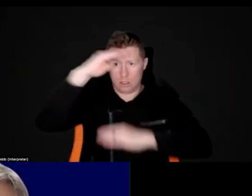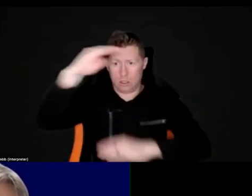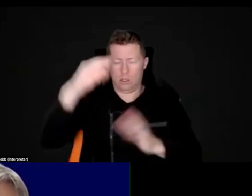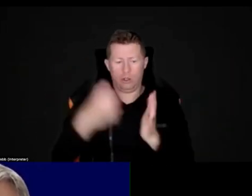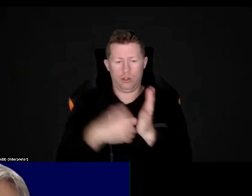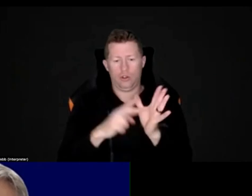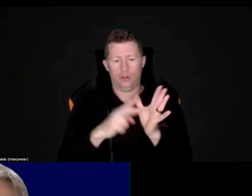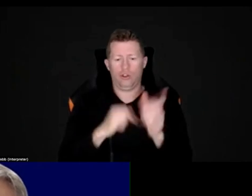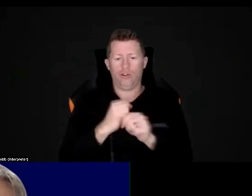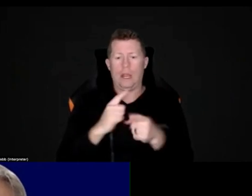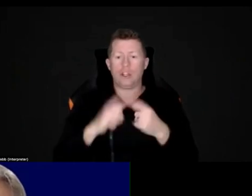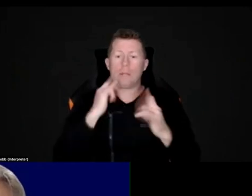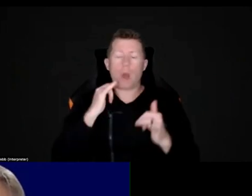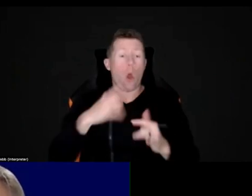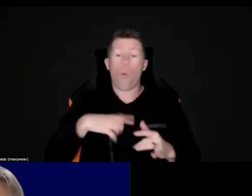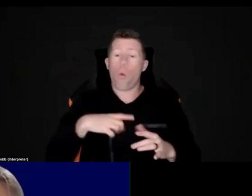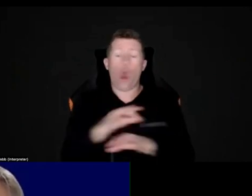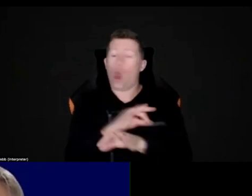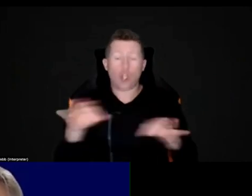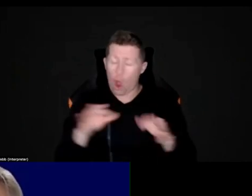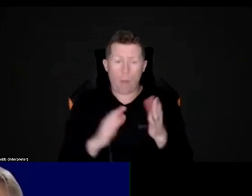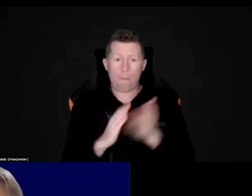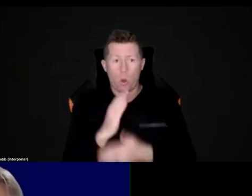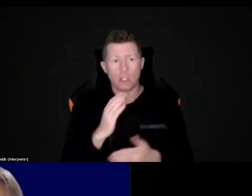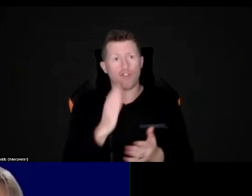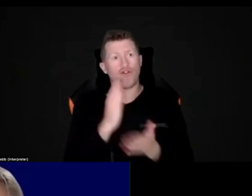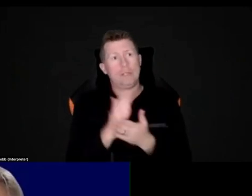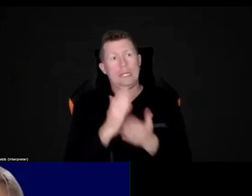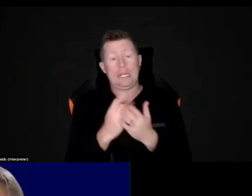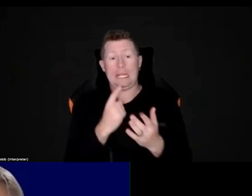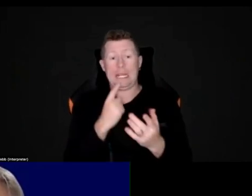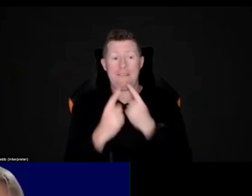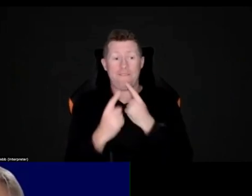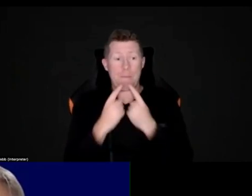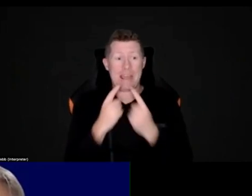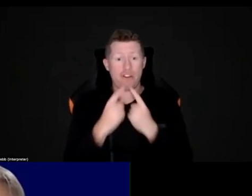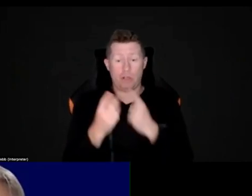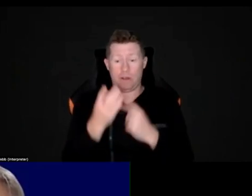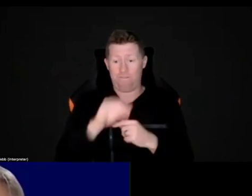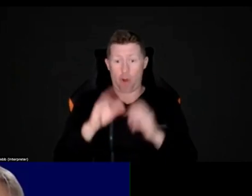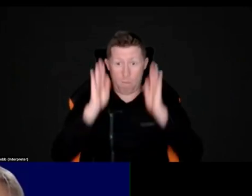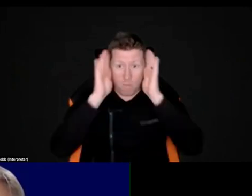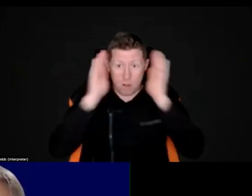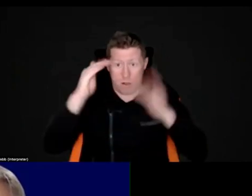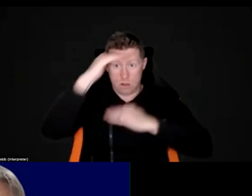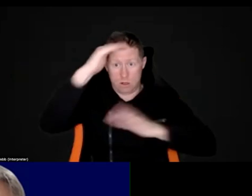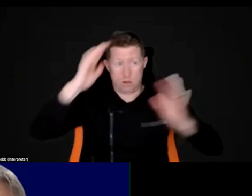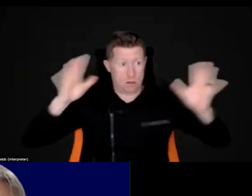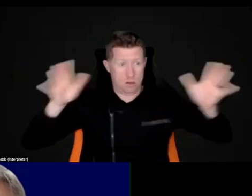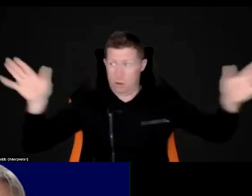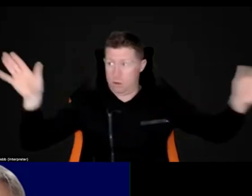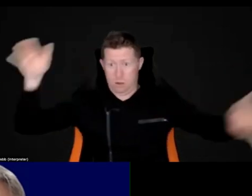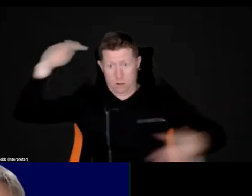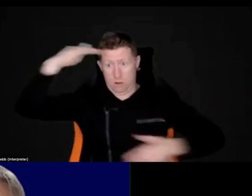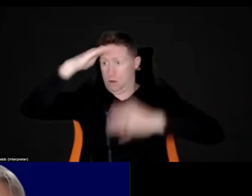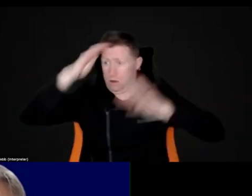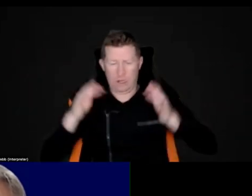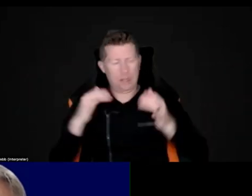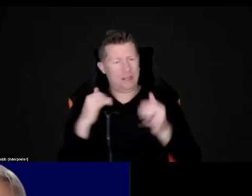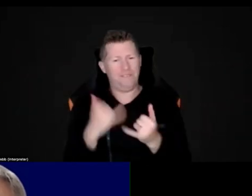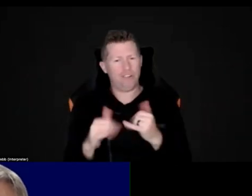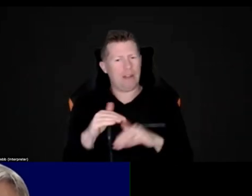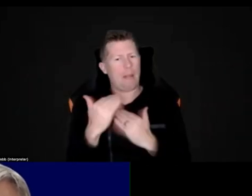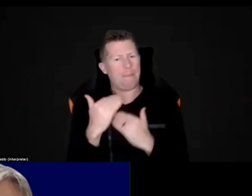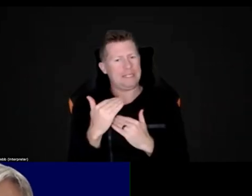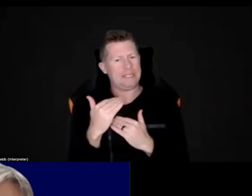a range assessment is because the information that's gathered within the range is, is limiting. And